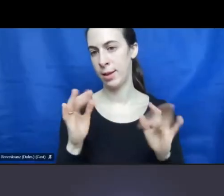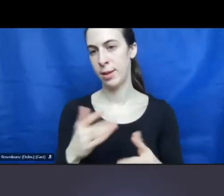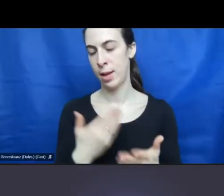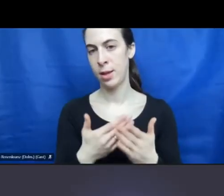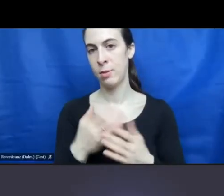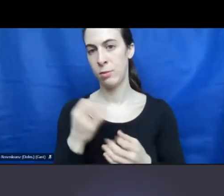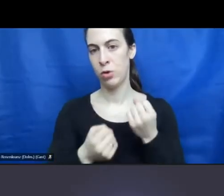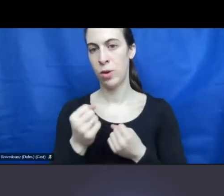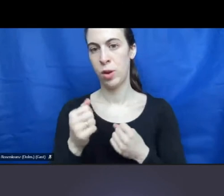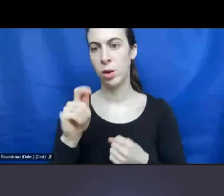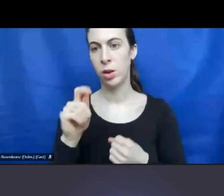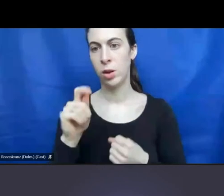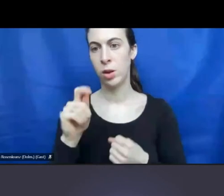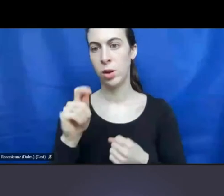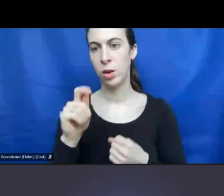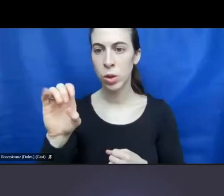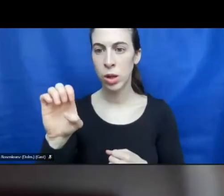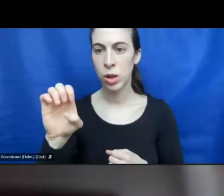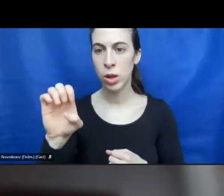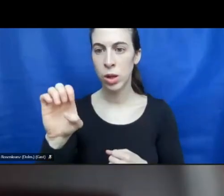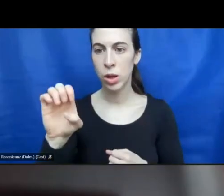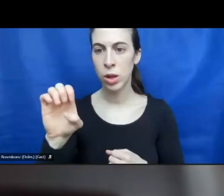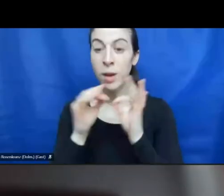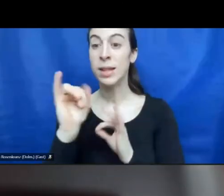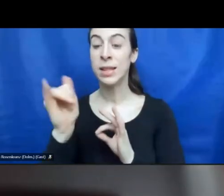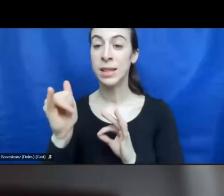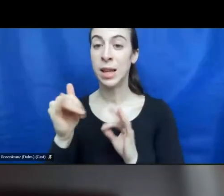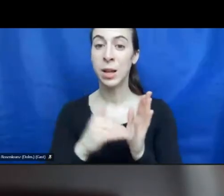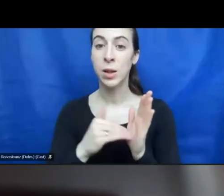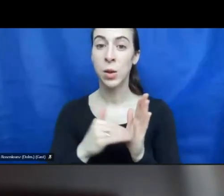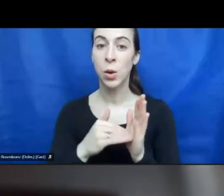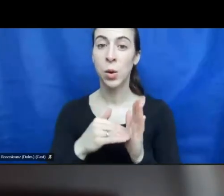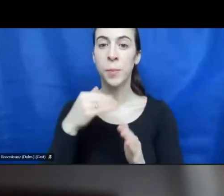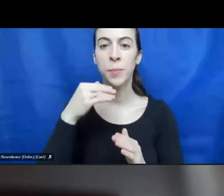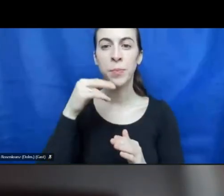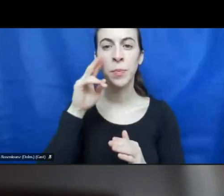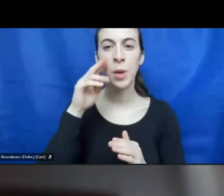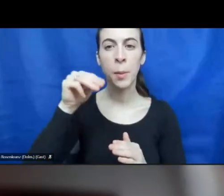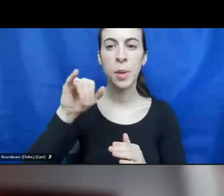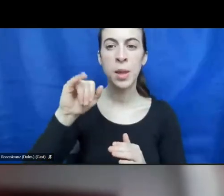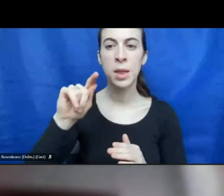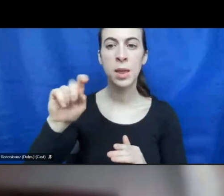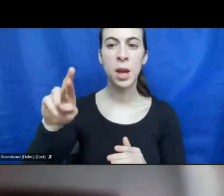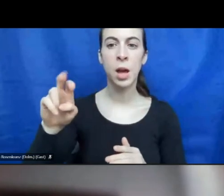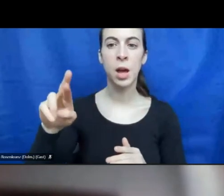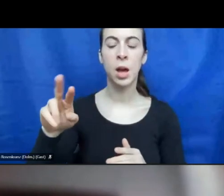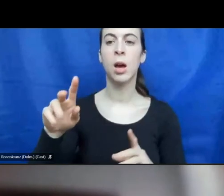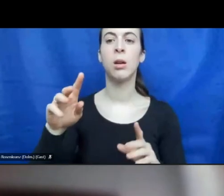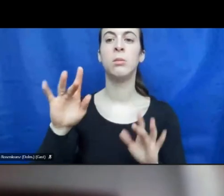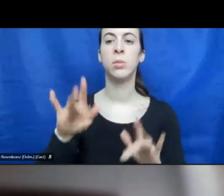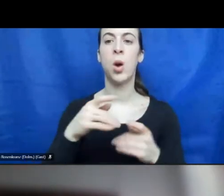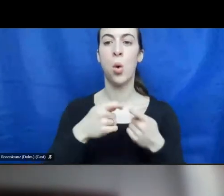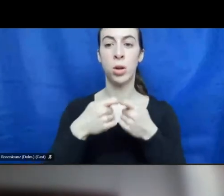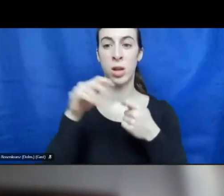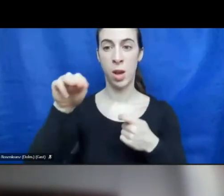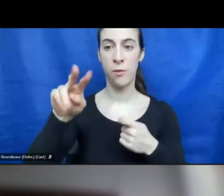Trude, do we have a better question? Yeah, have more questions. Gulden Mitterer asks us, does such an organization, MVG, exist only